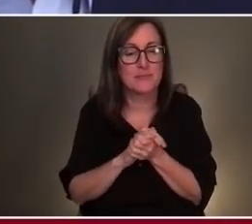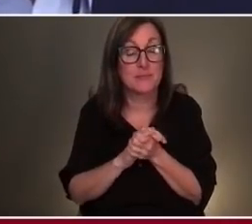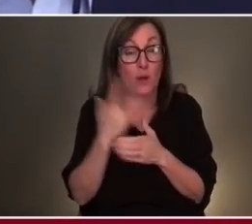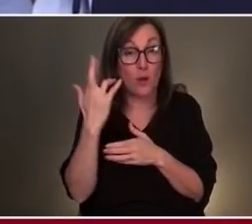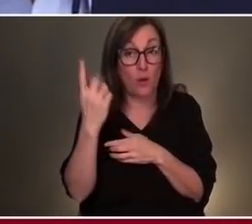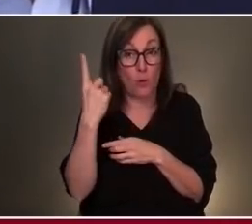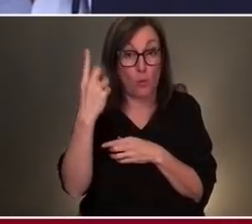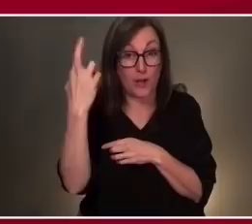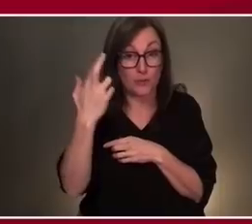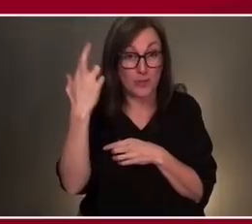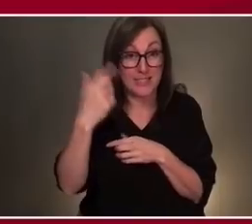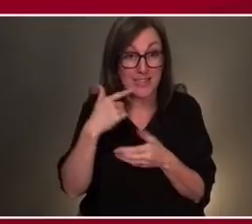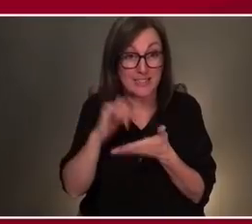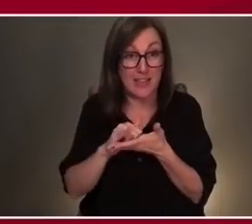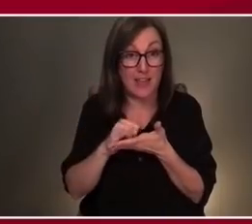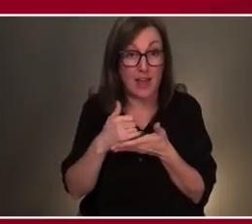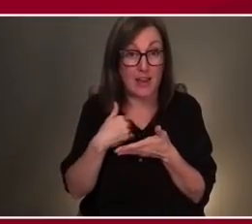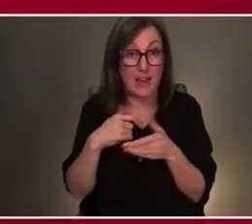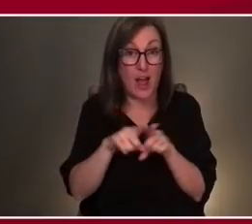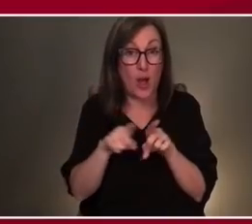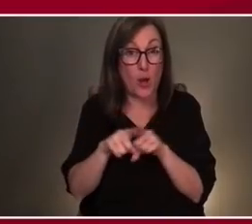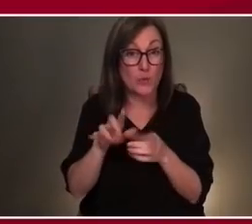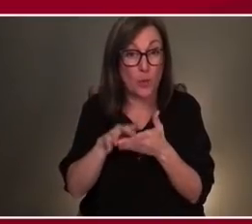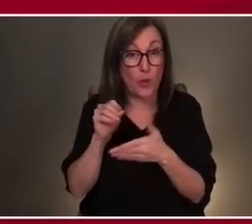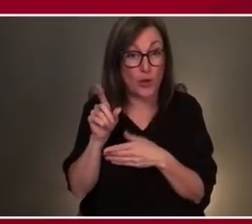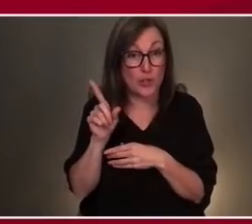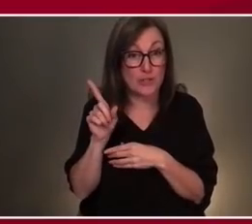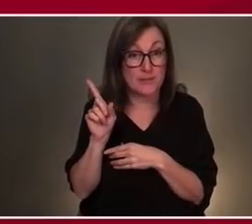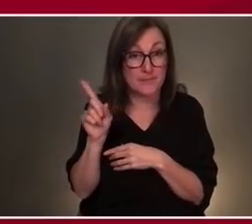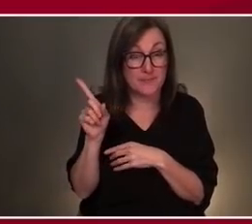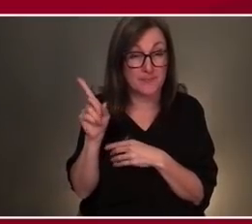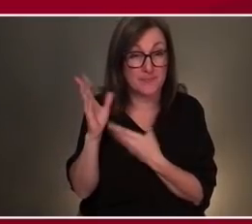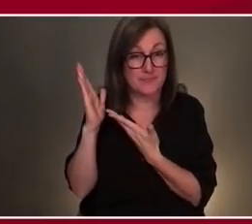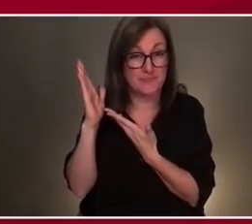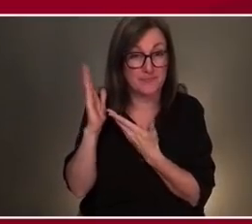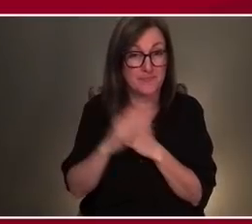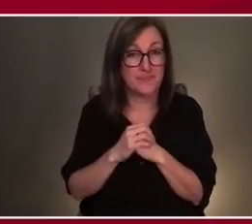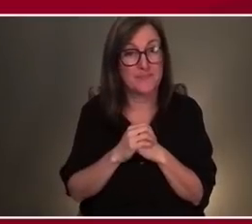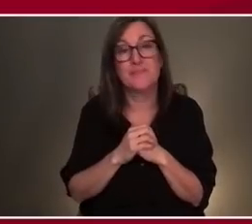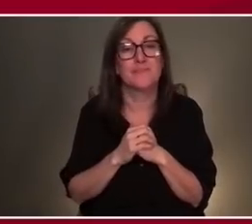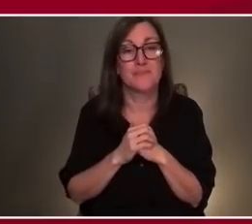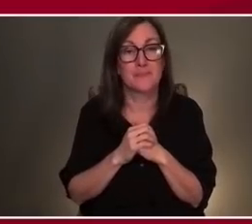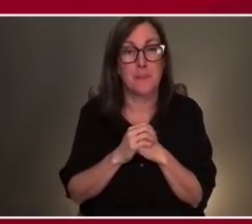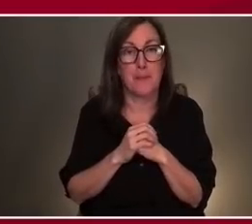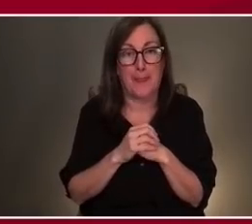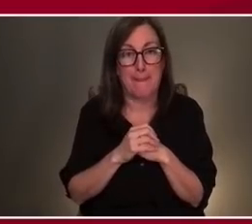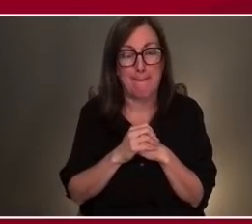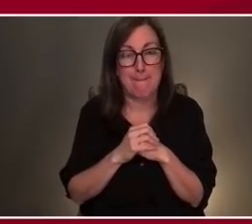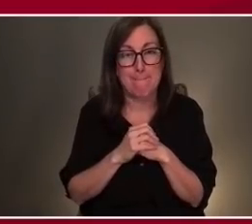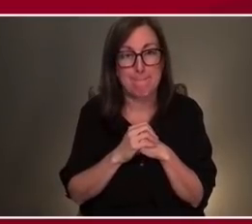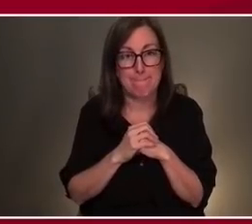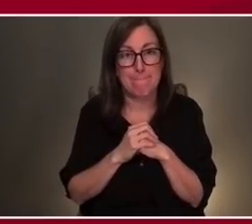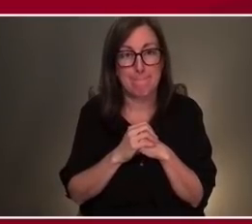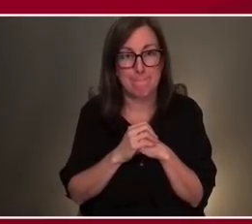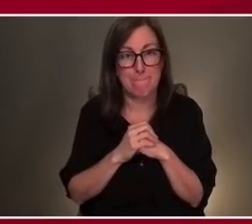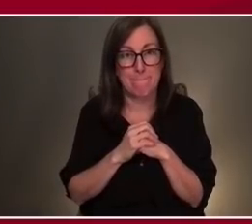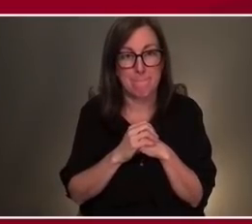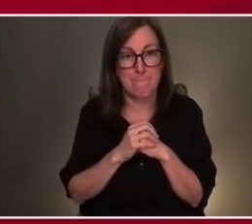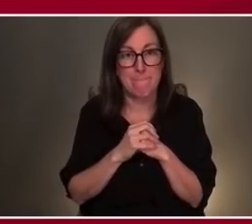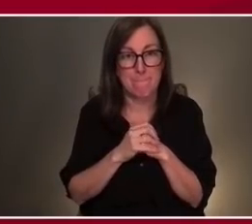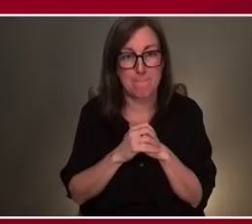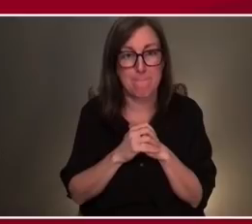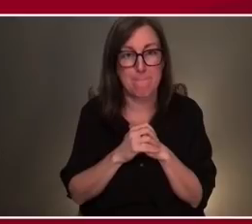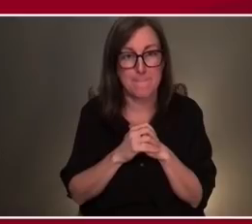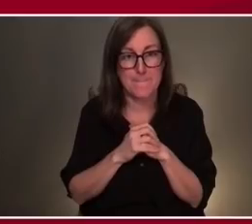is because I also learned that there's a $4 million matching gift. So if people give